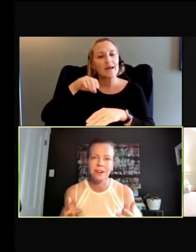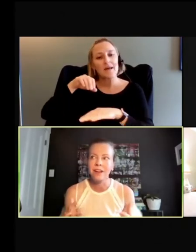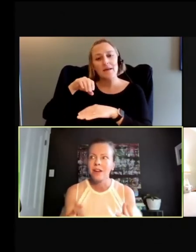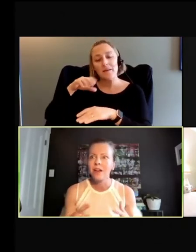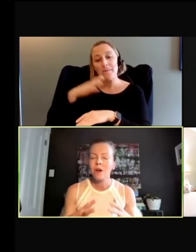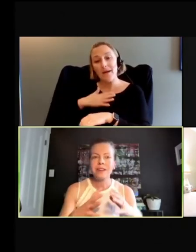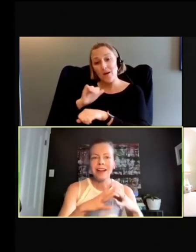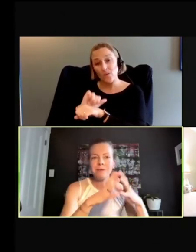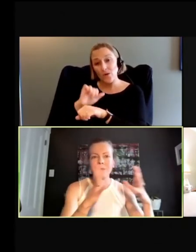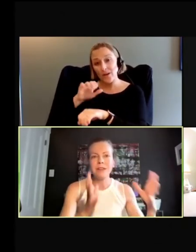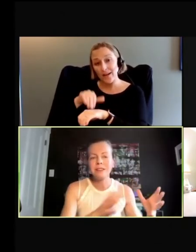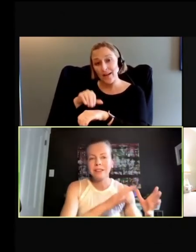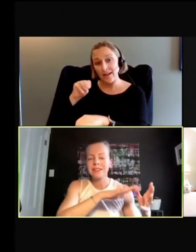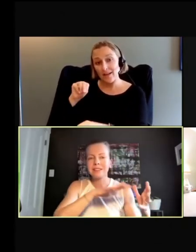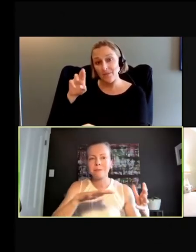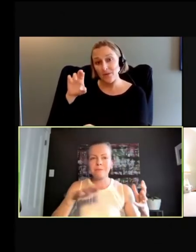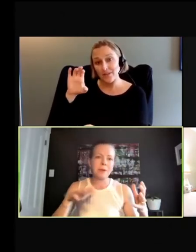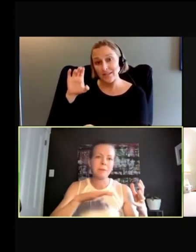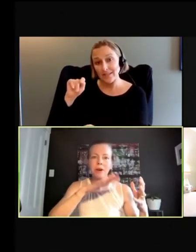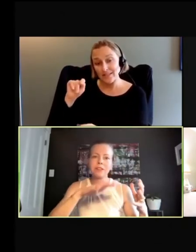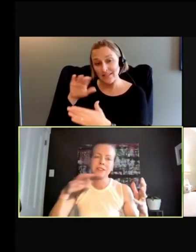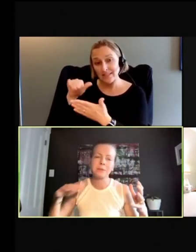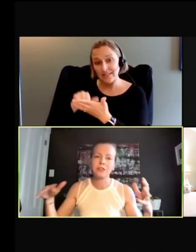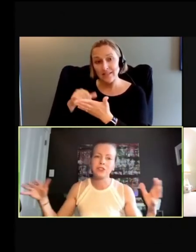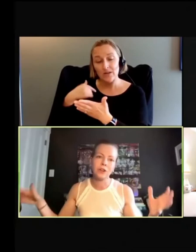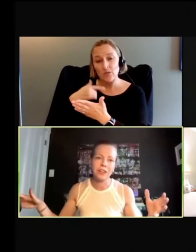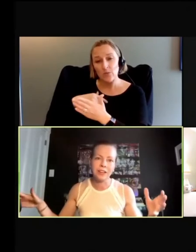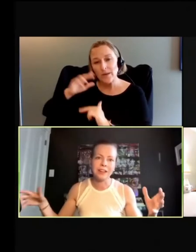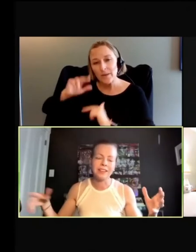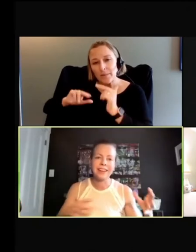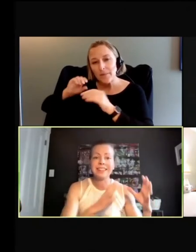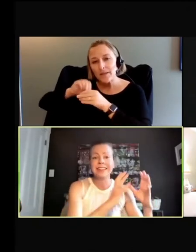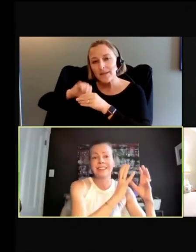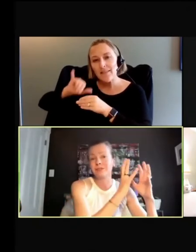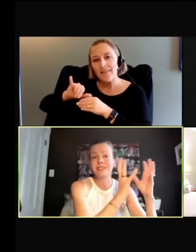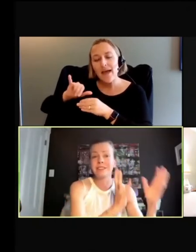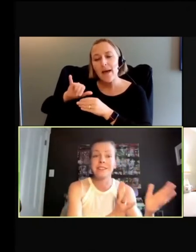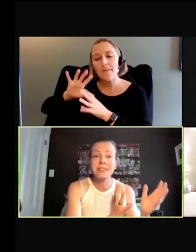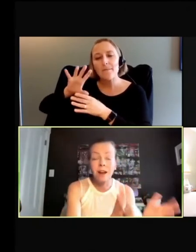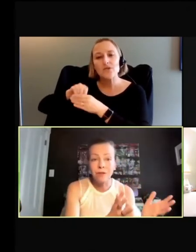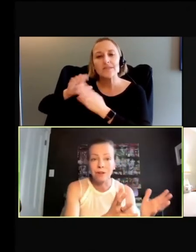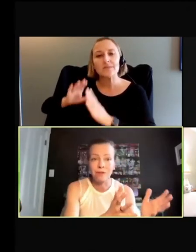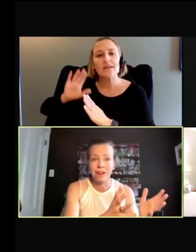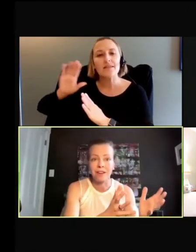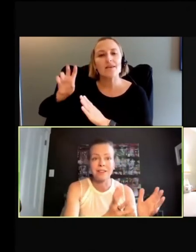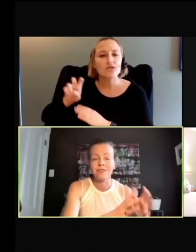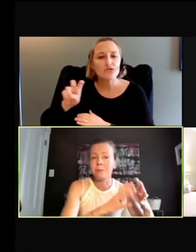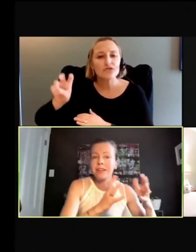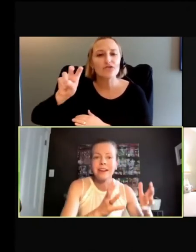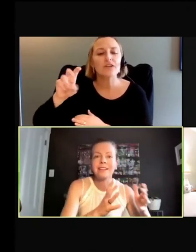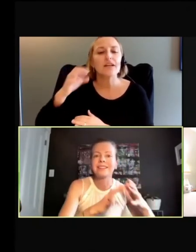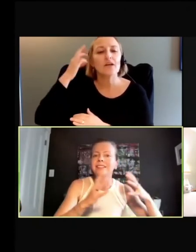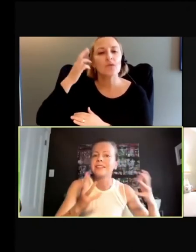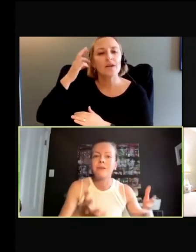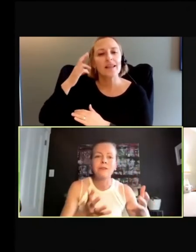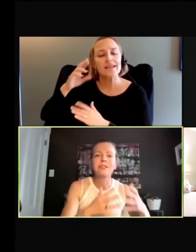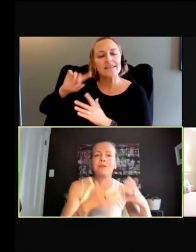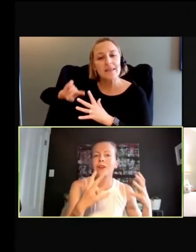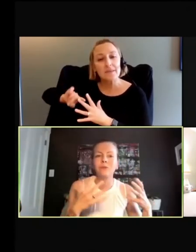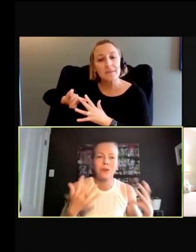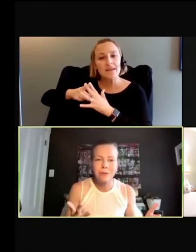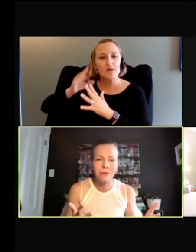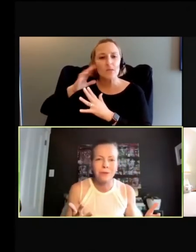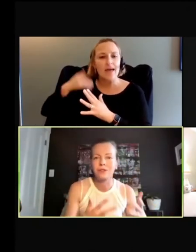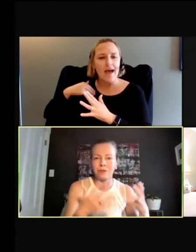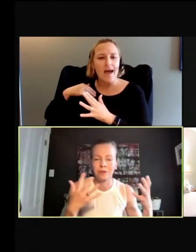Center, we kind of built into this the participant journey, the idea that there's this discovery phase at the beginning, like the discovery phase